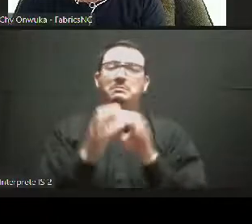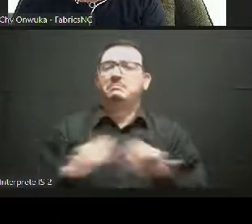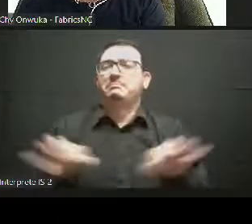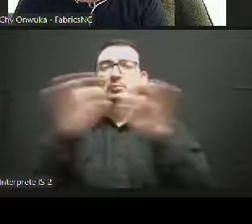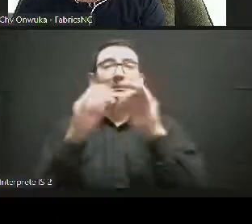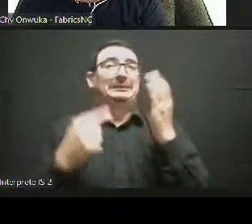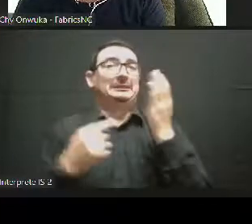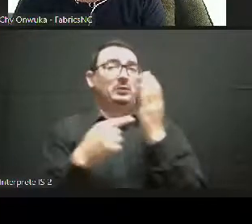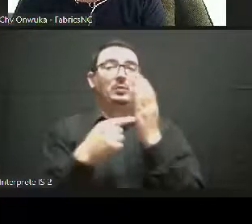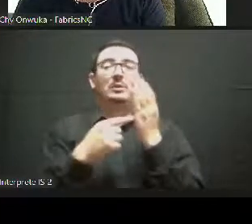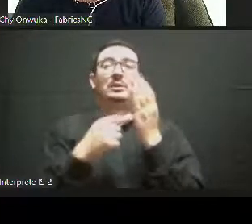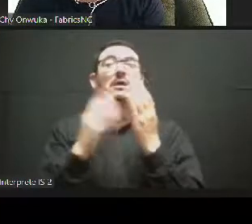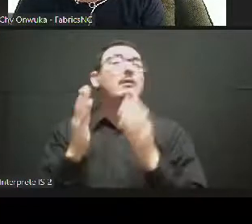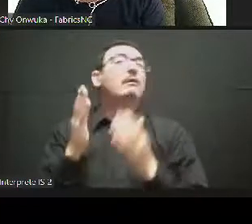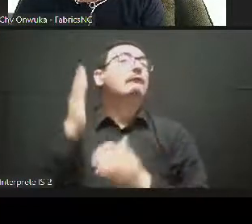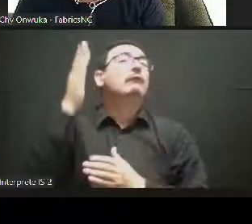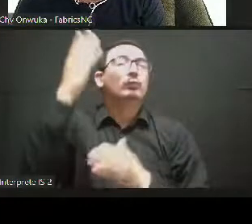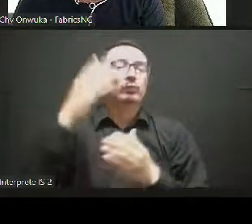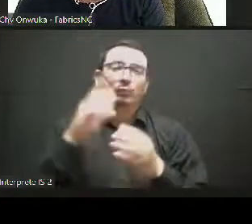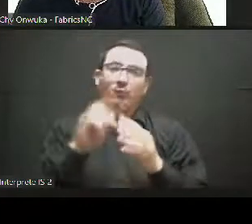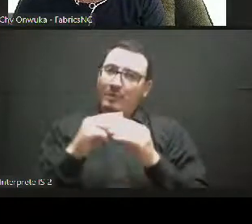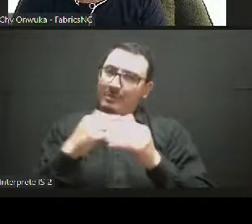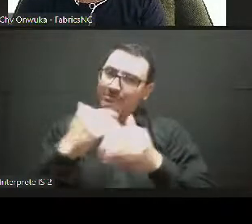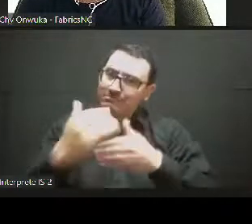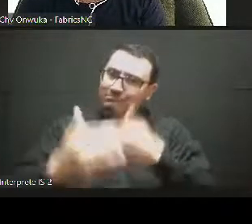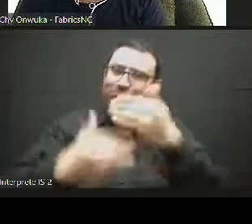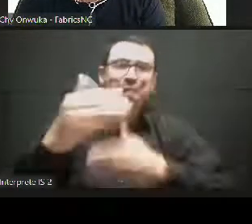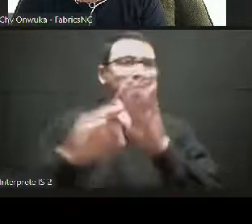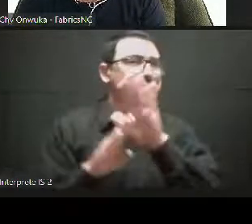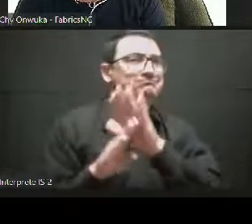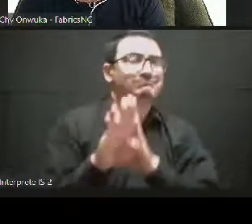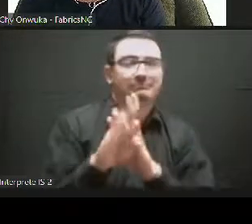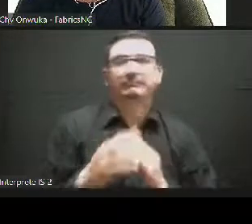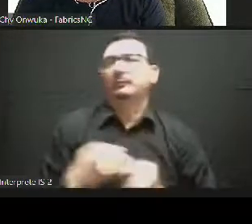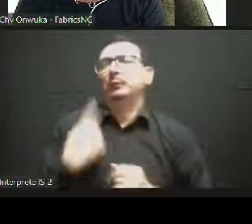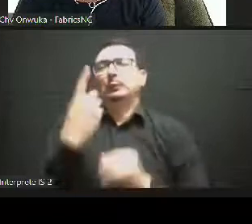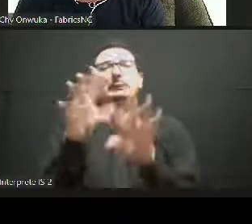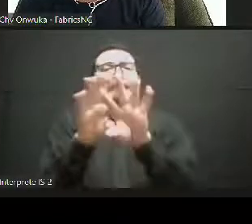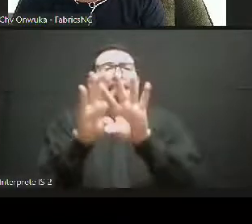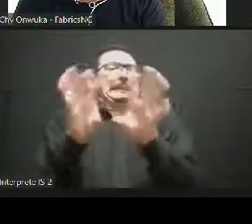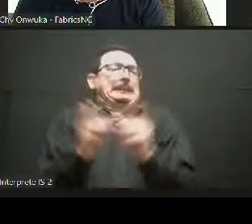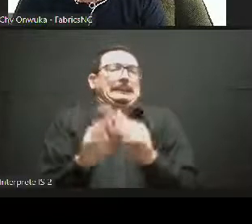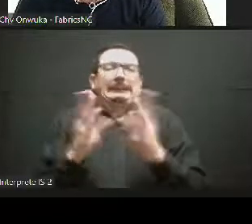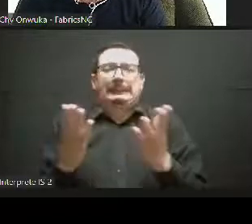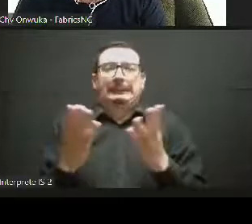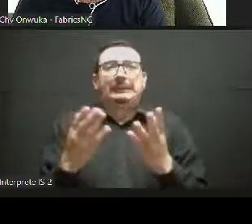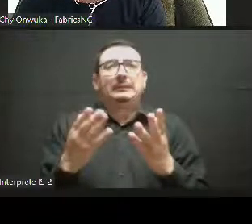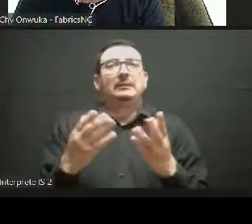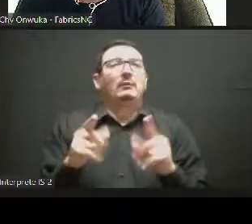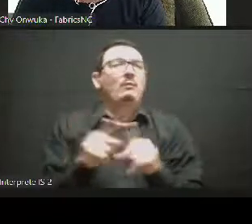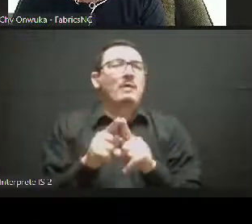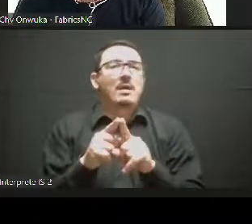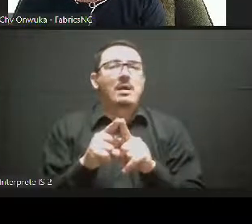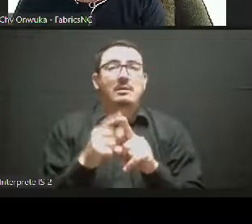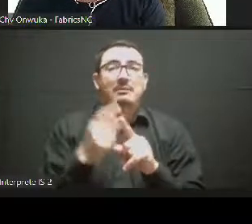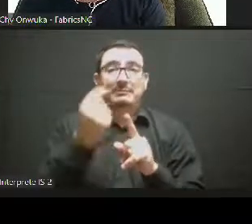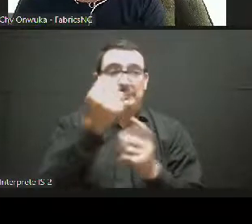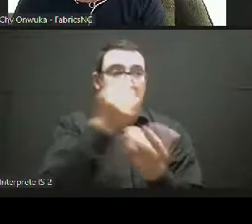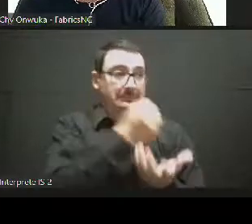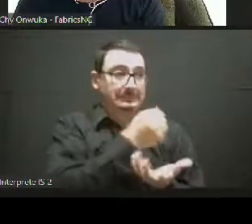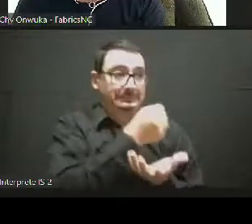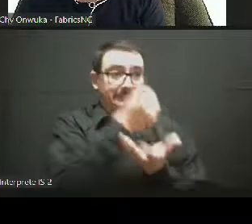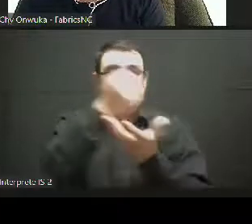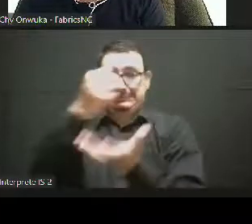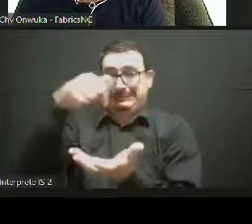went in both the direction of reinforcing the financial envelopes and on creating platforms and more, let's say,